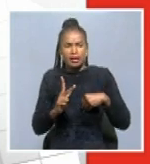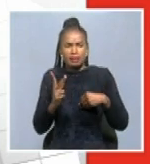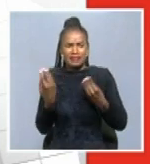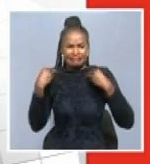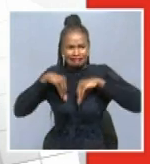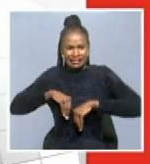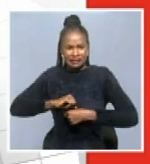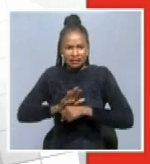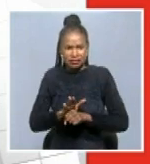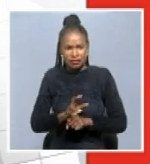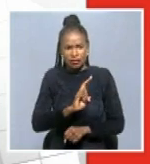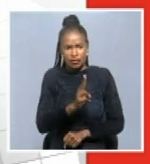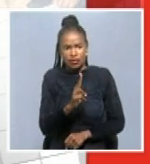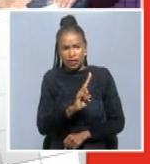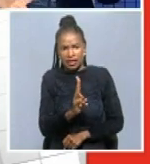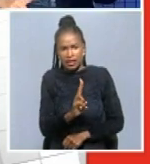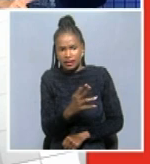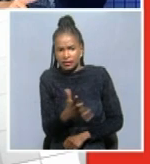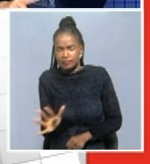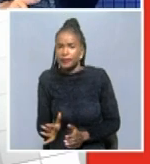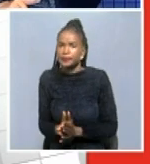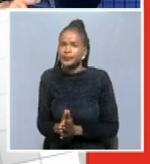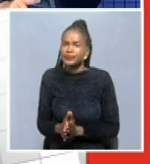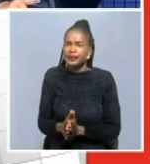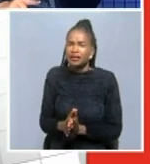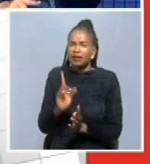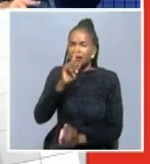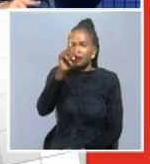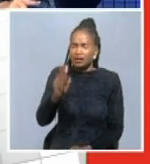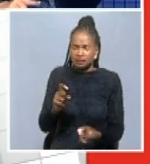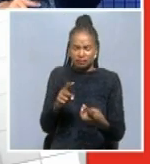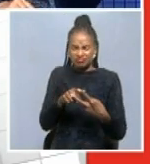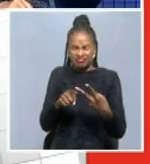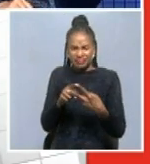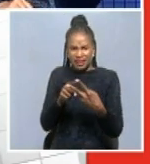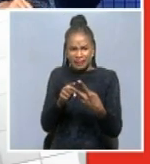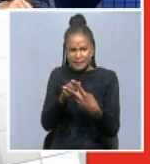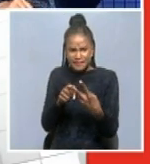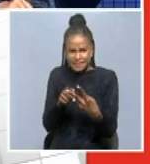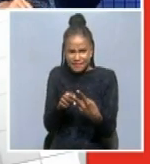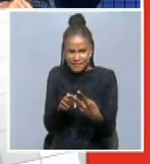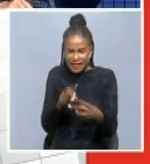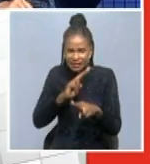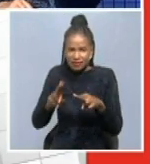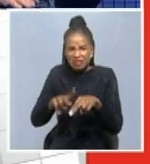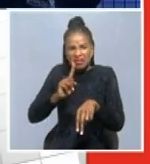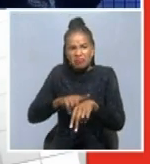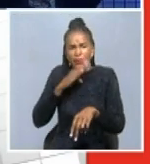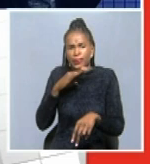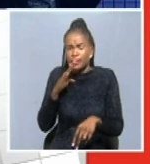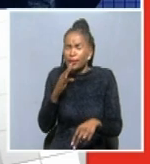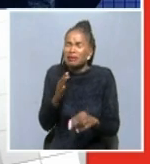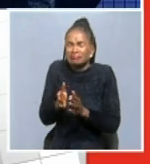to Handysby. Now, Governor Andrej, just two very quick questions I want to squeeze in because we're running out of time.